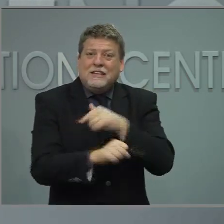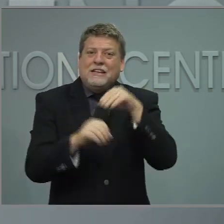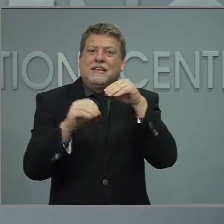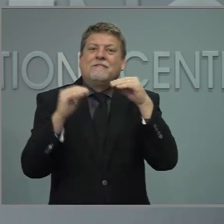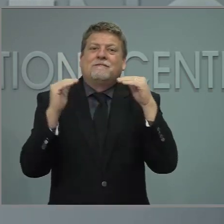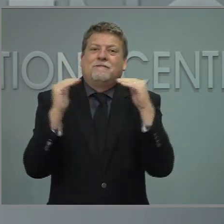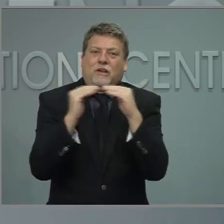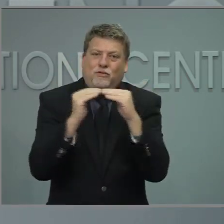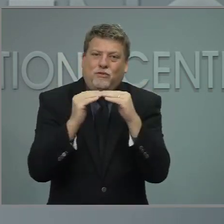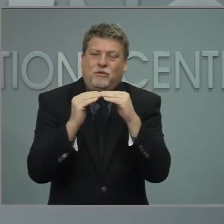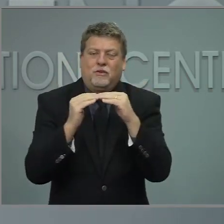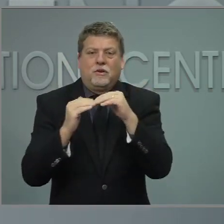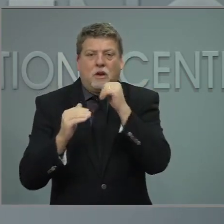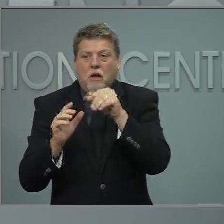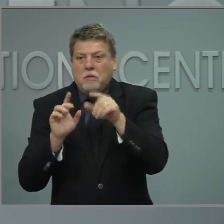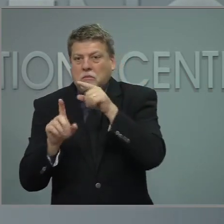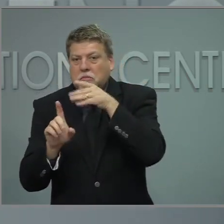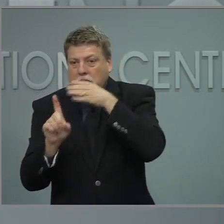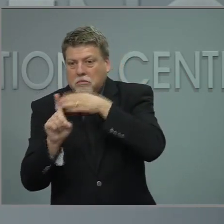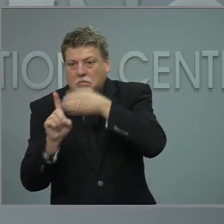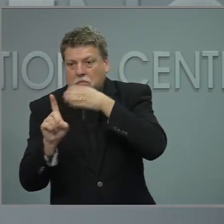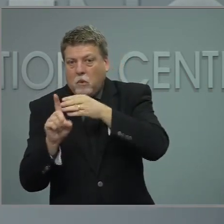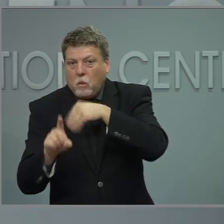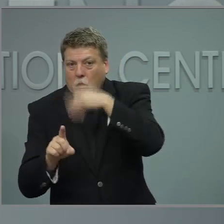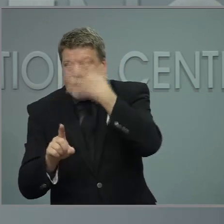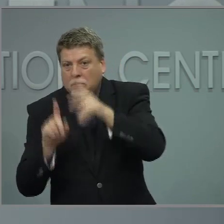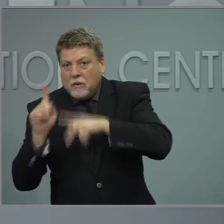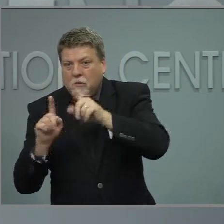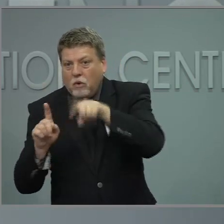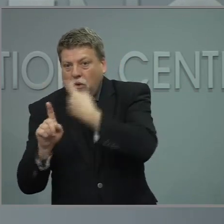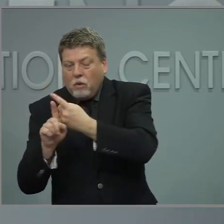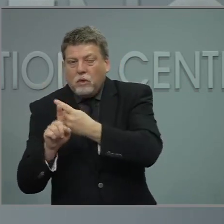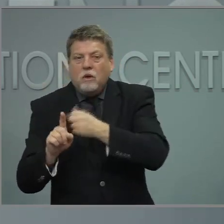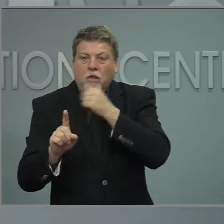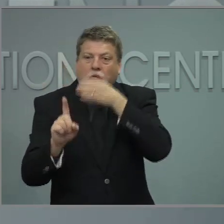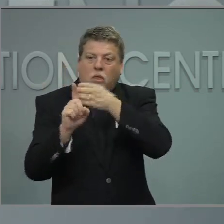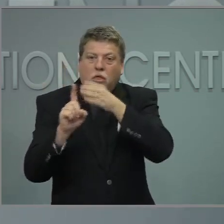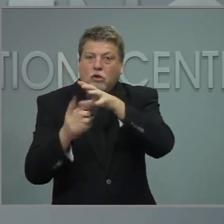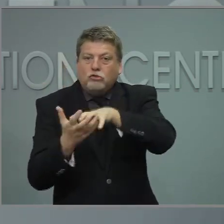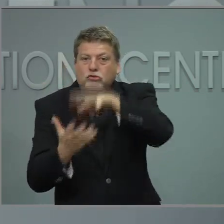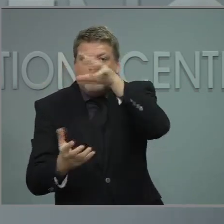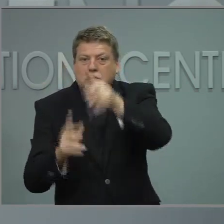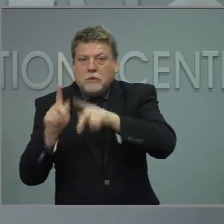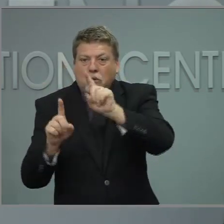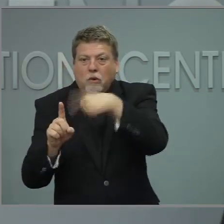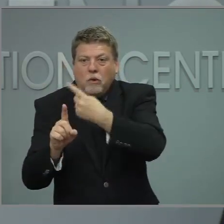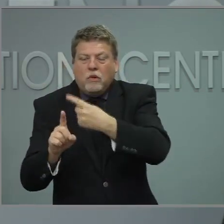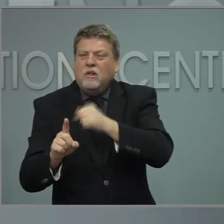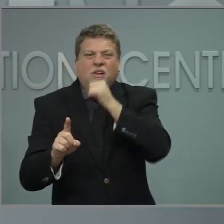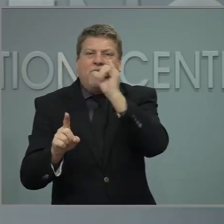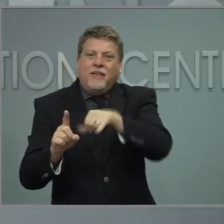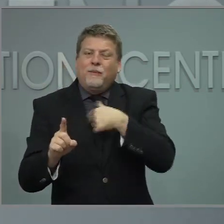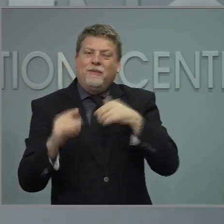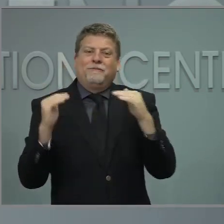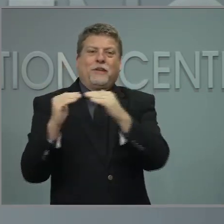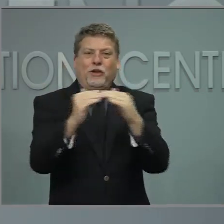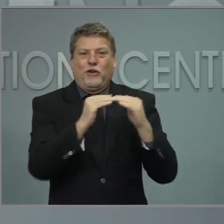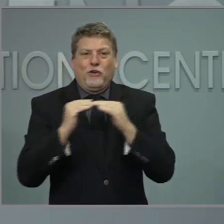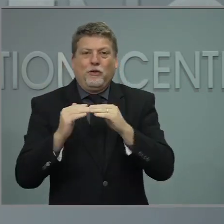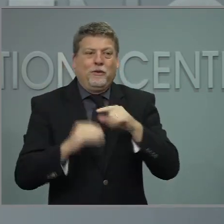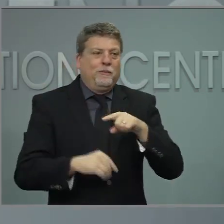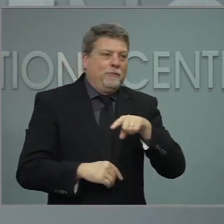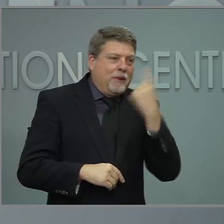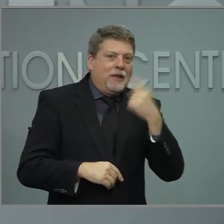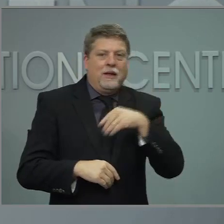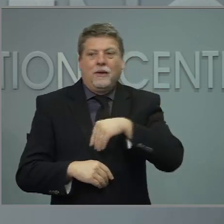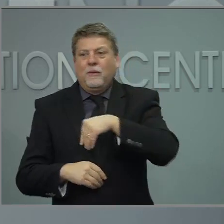look to the next number of months with supply increasing. If we can keep up those tactics, if we can use partners like Stacy